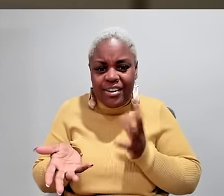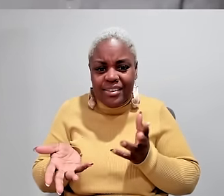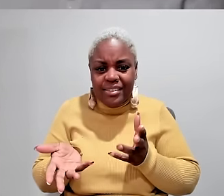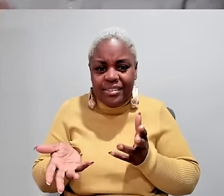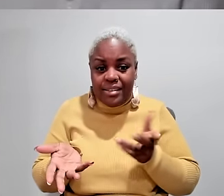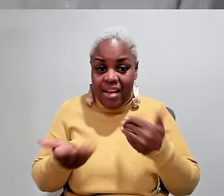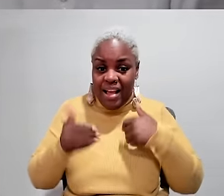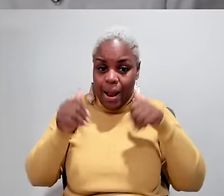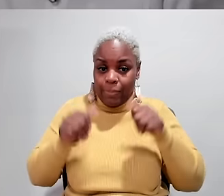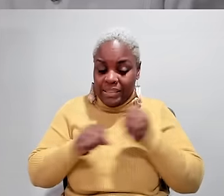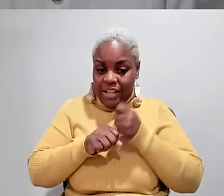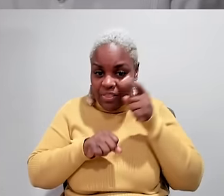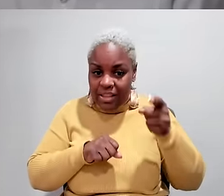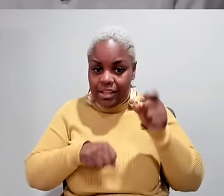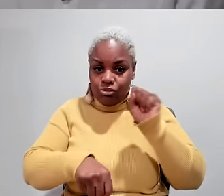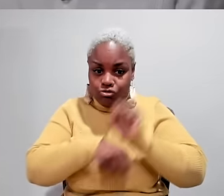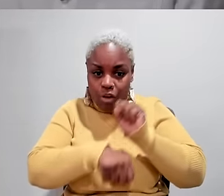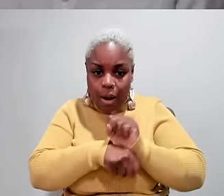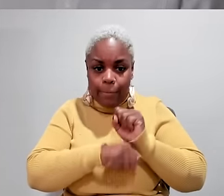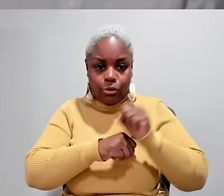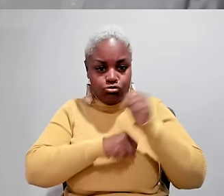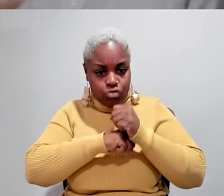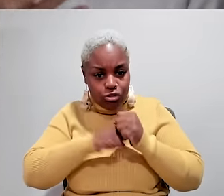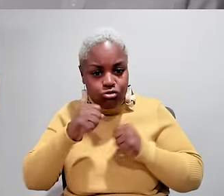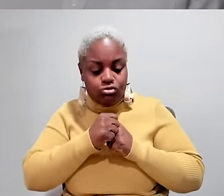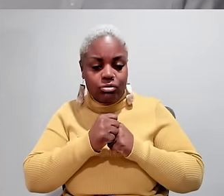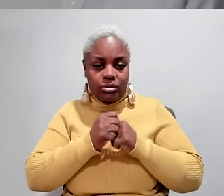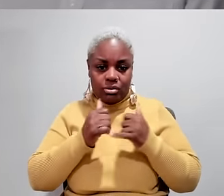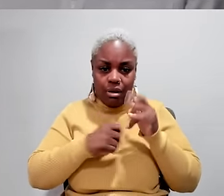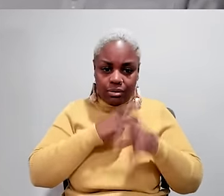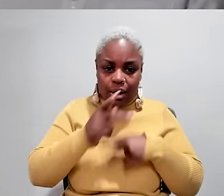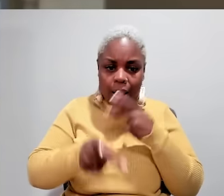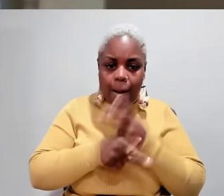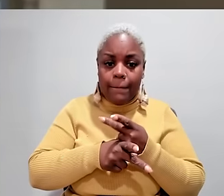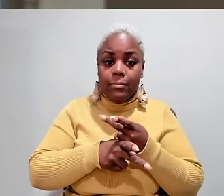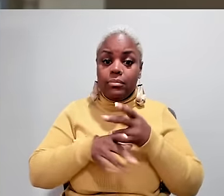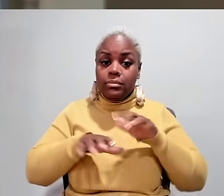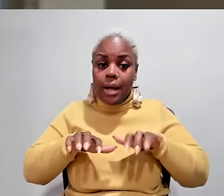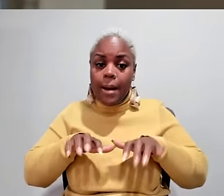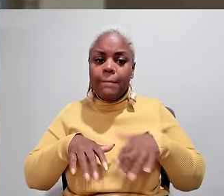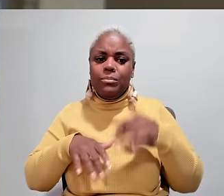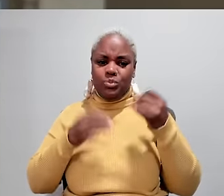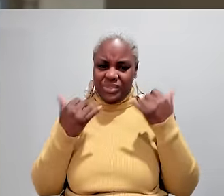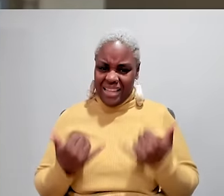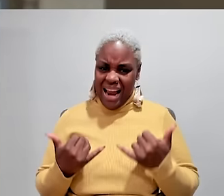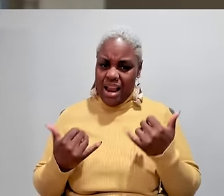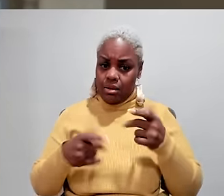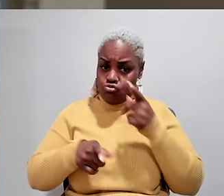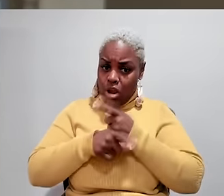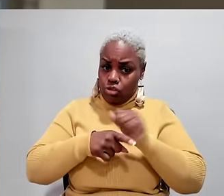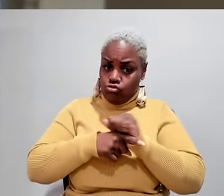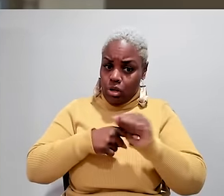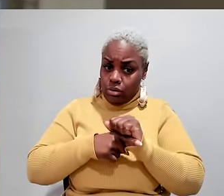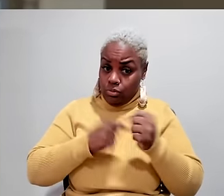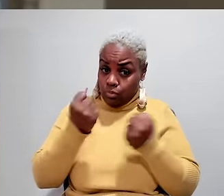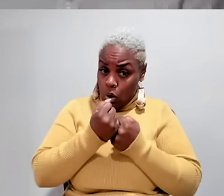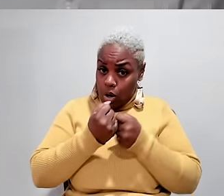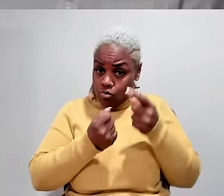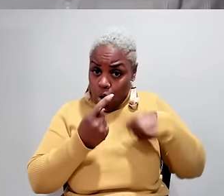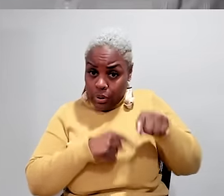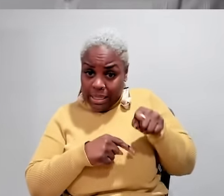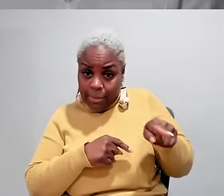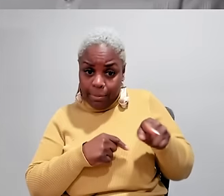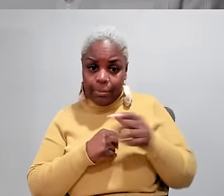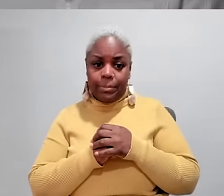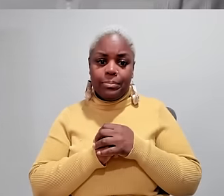challenges. Essentially, he can't walk or talk, yet he has the ability to get out there and do a job of this structure and type. And it's all about